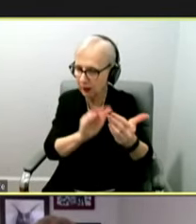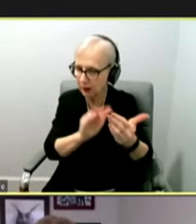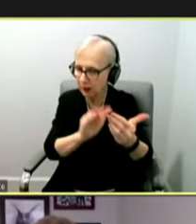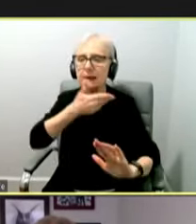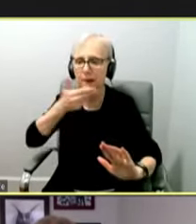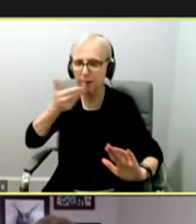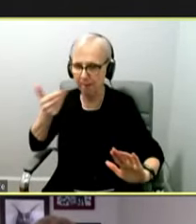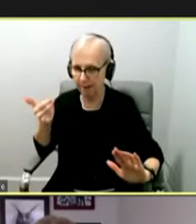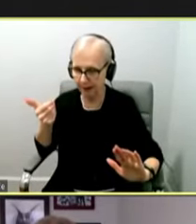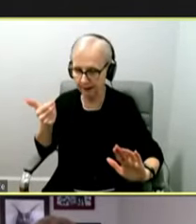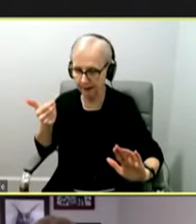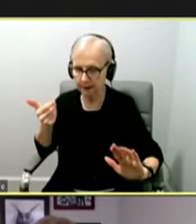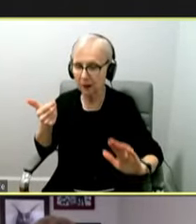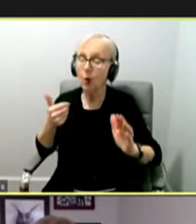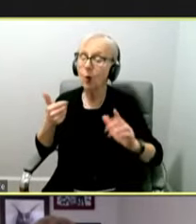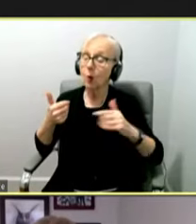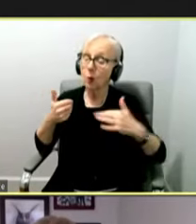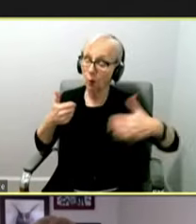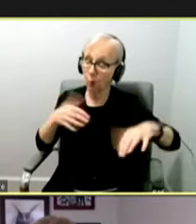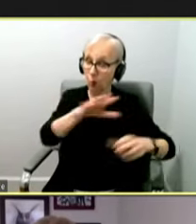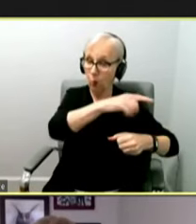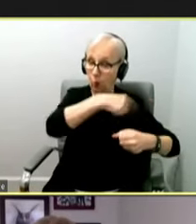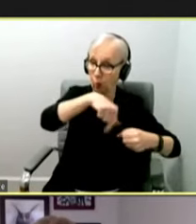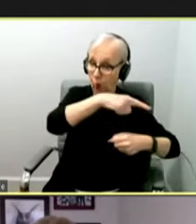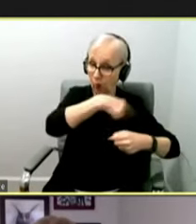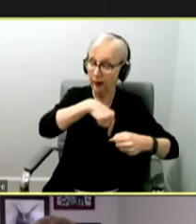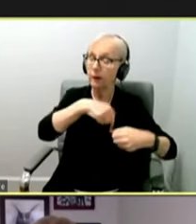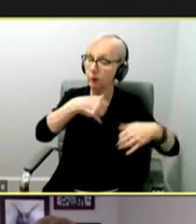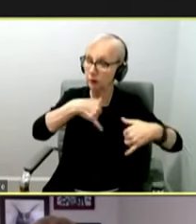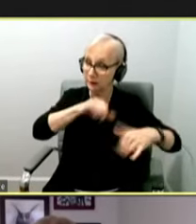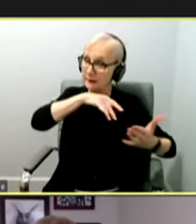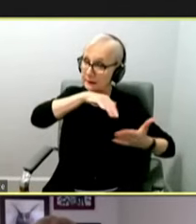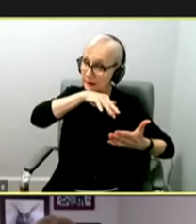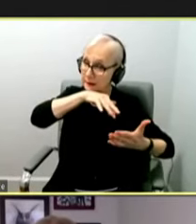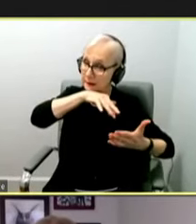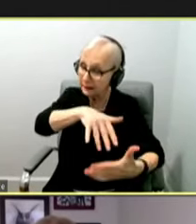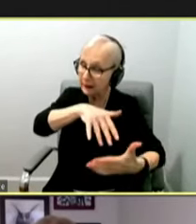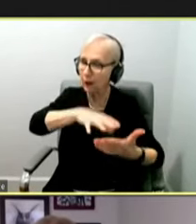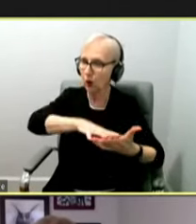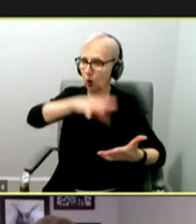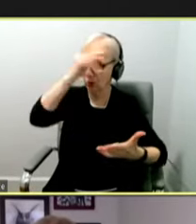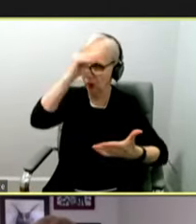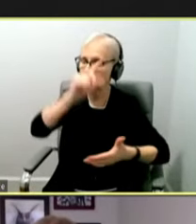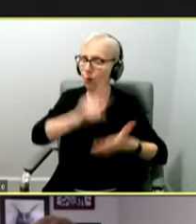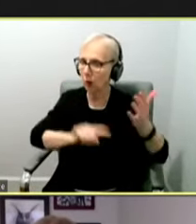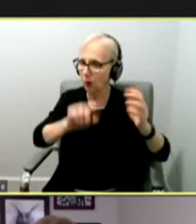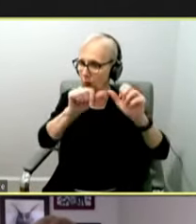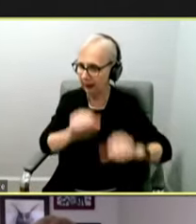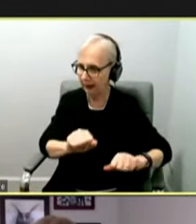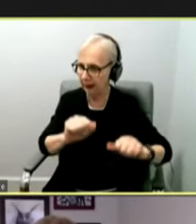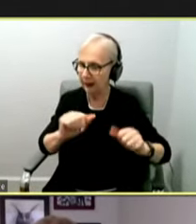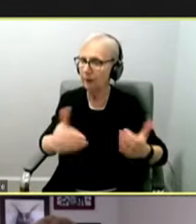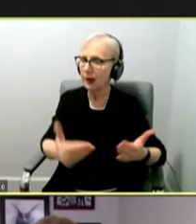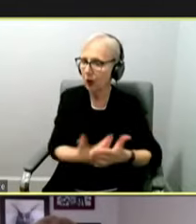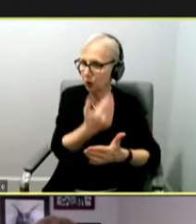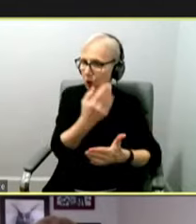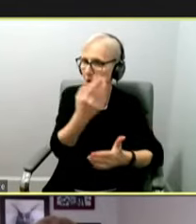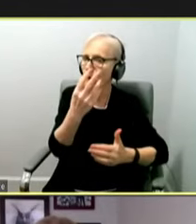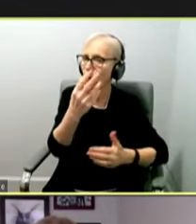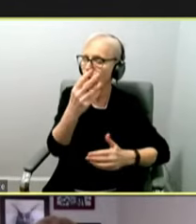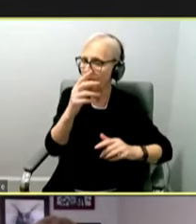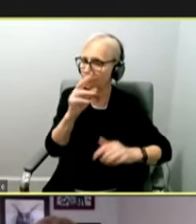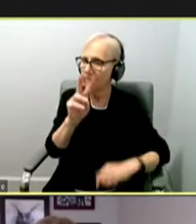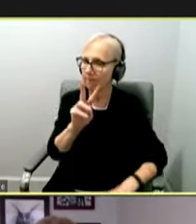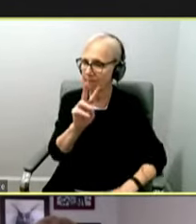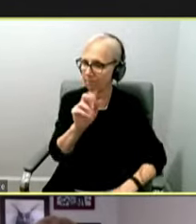continuing to learn all that we can about this new variant and any other new variants that come up to make sure that we